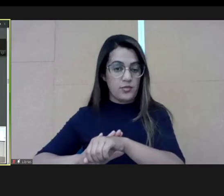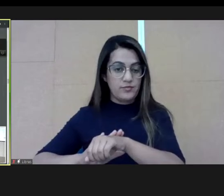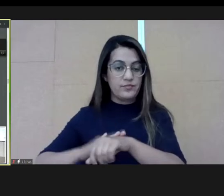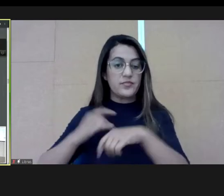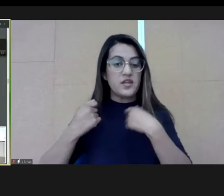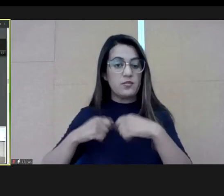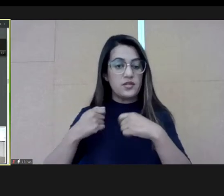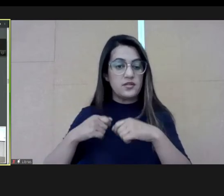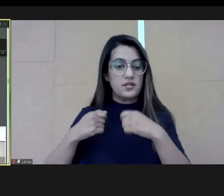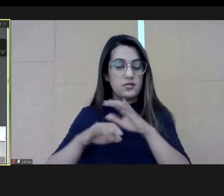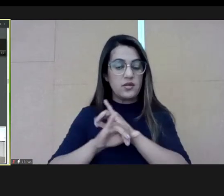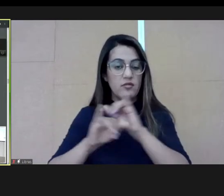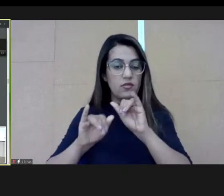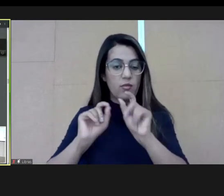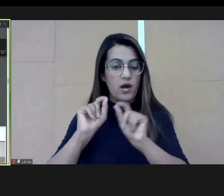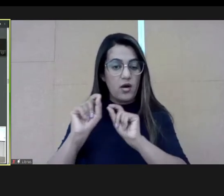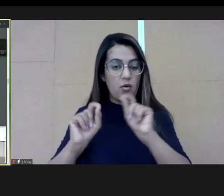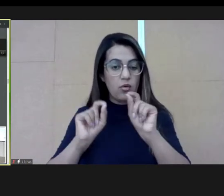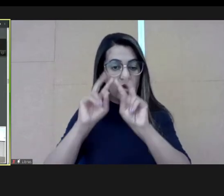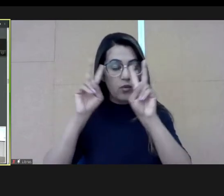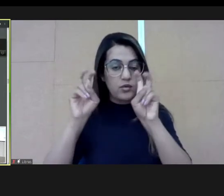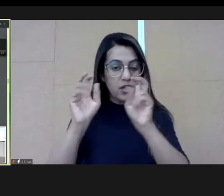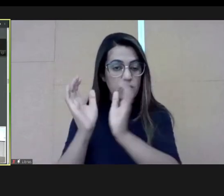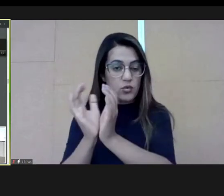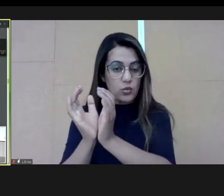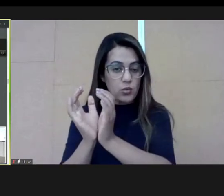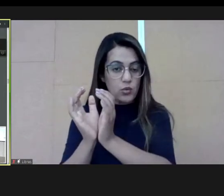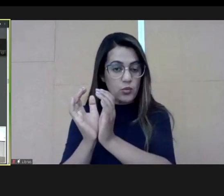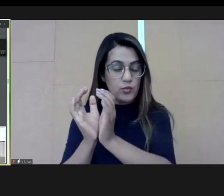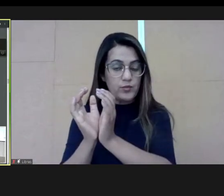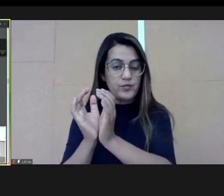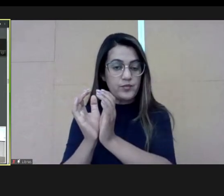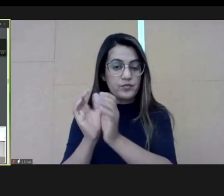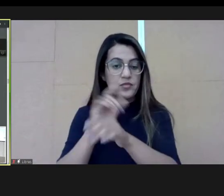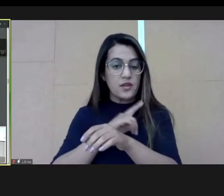Here, I have to talk about the team.